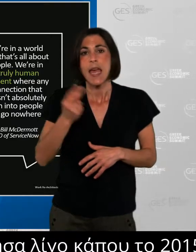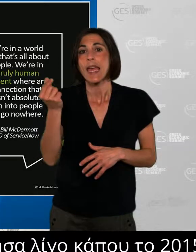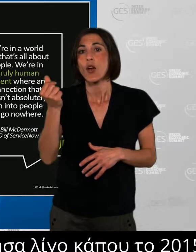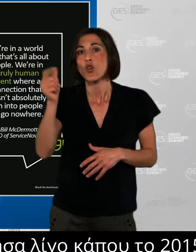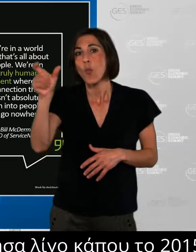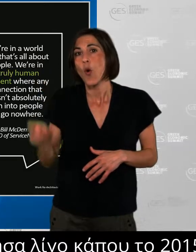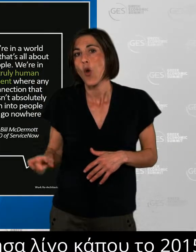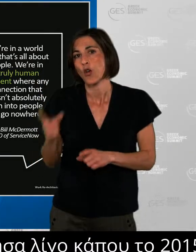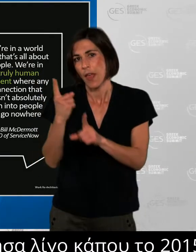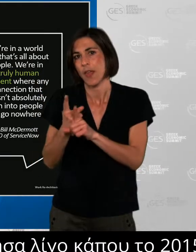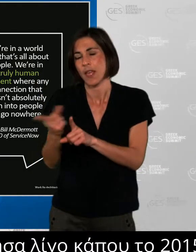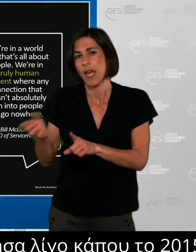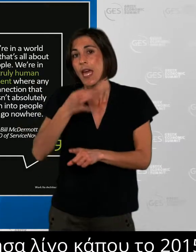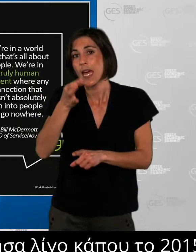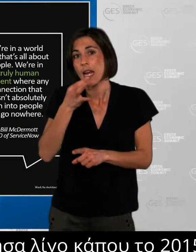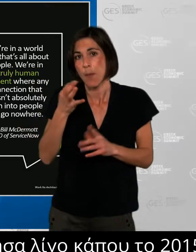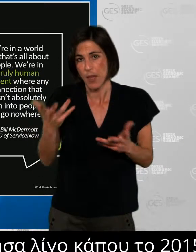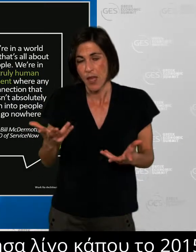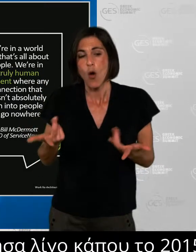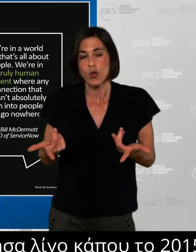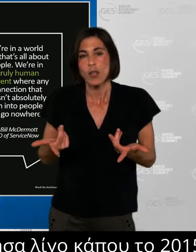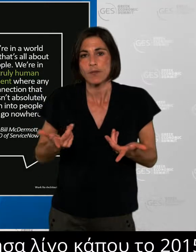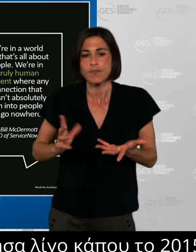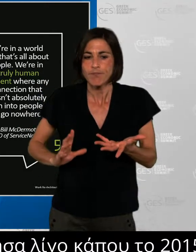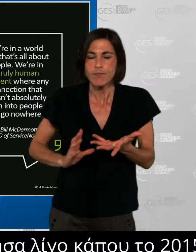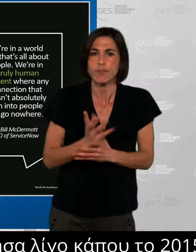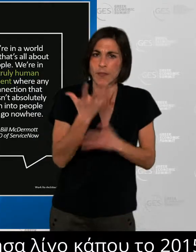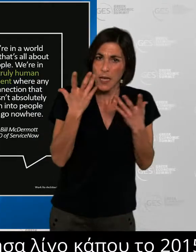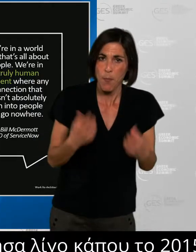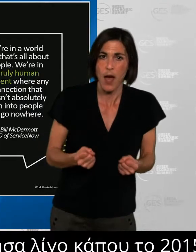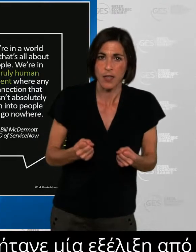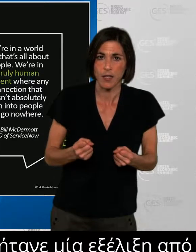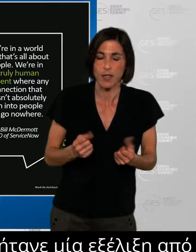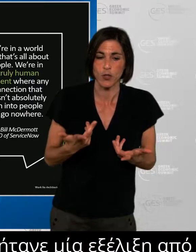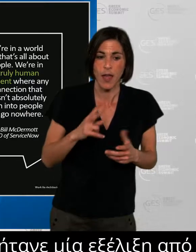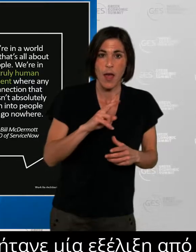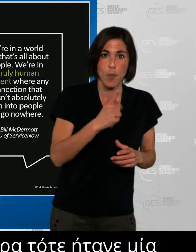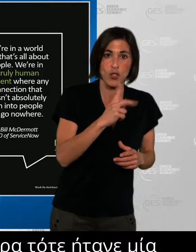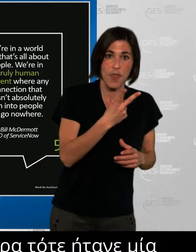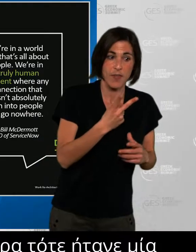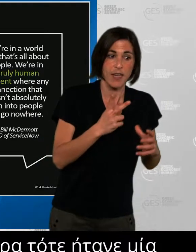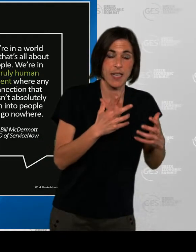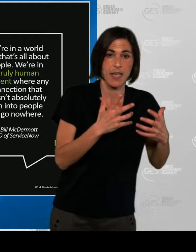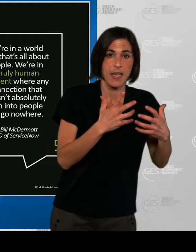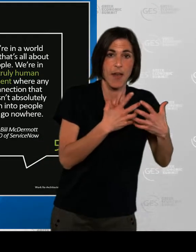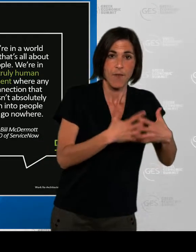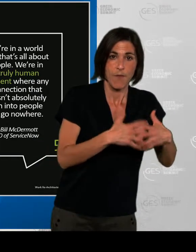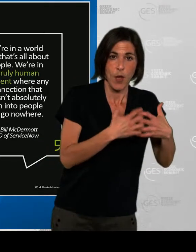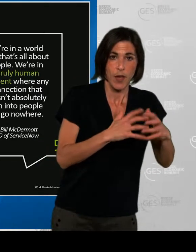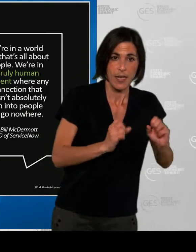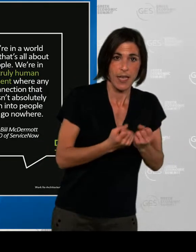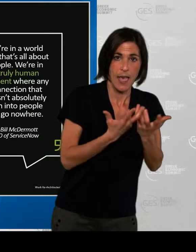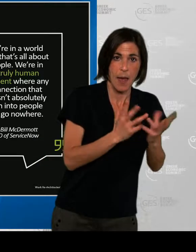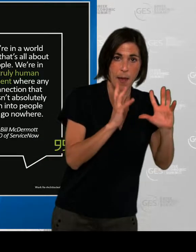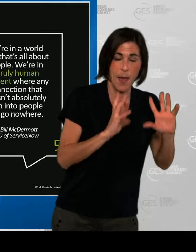Frederick Taylor on throughput and output in the first and second industrial revolution, how digital Taylorism actually isn't the way that we need to progress.